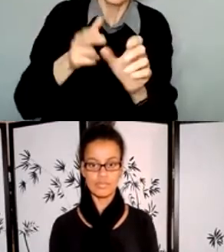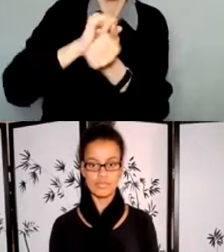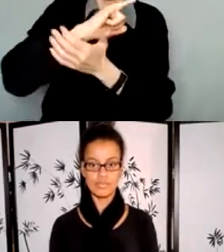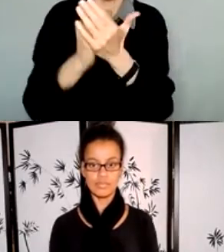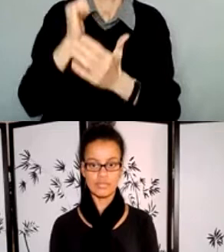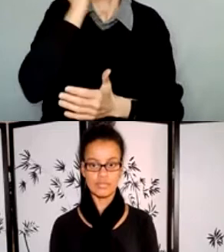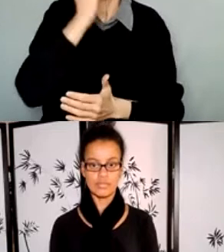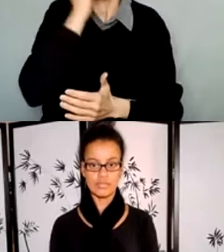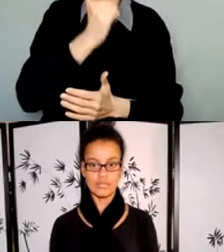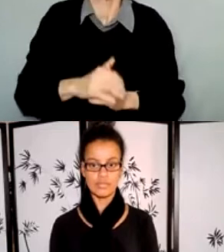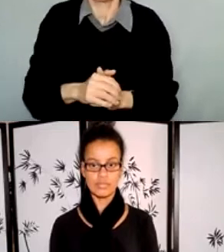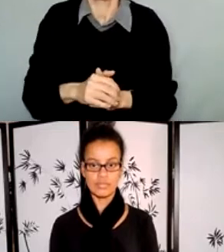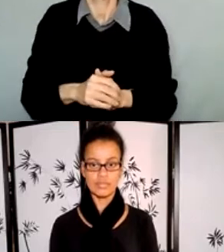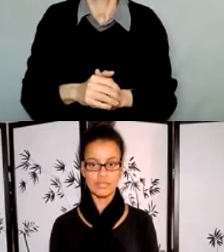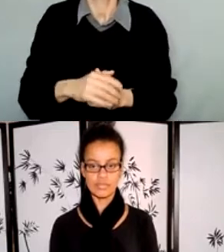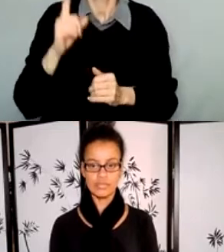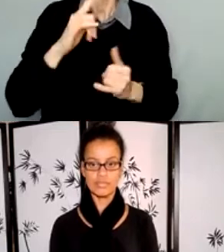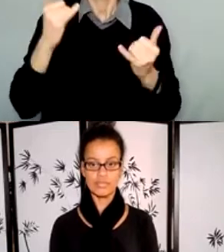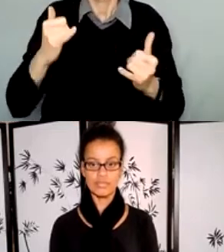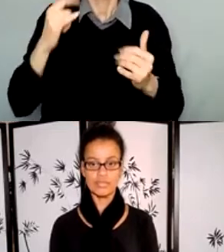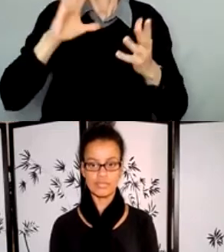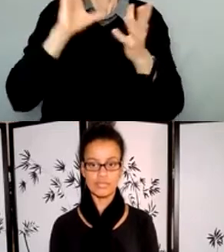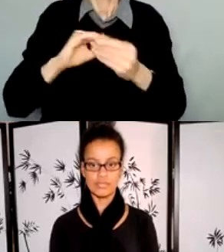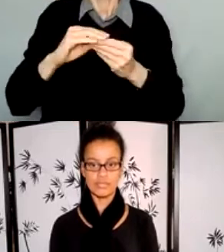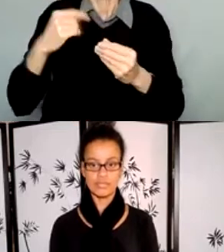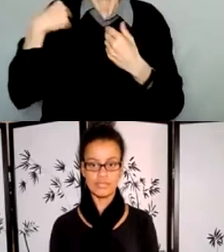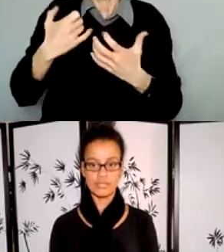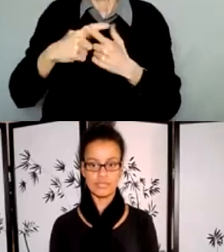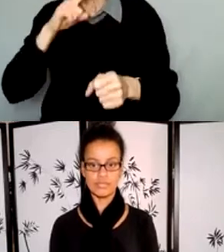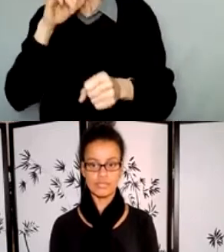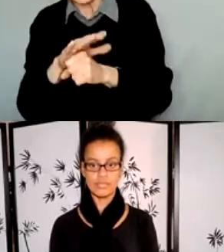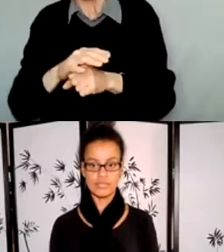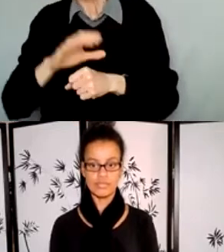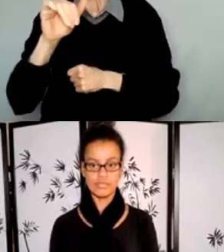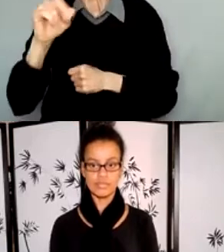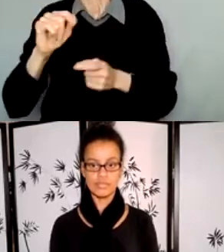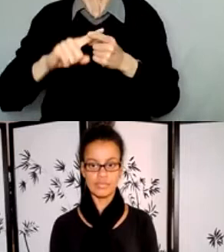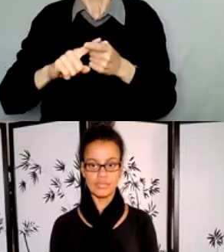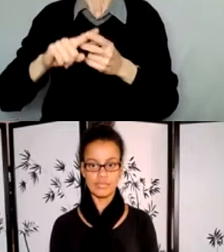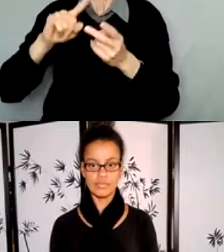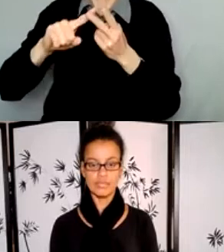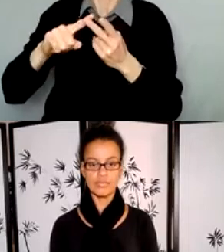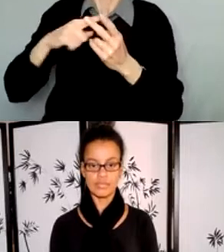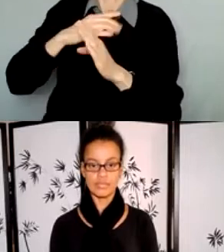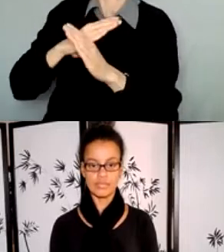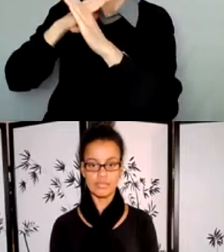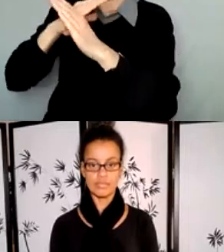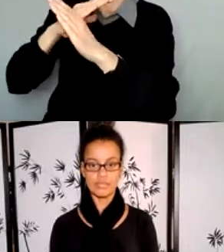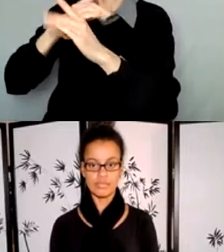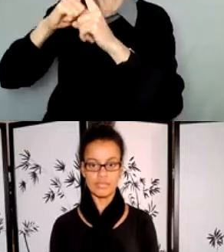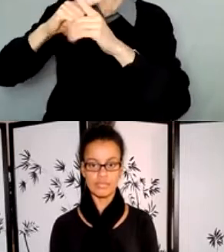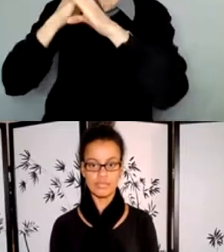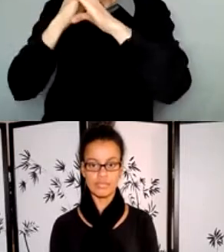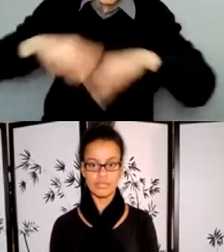To that end, we are dedicated to addressing and working to eliminate institutional inequity in our